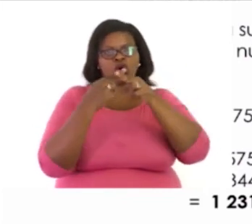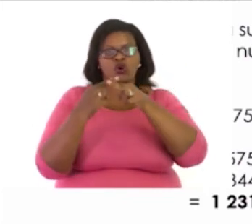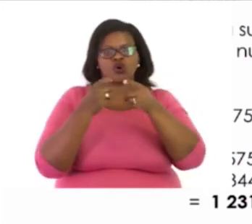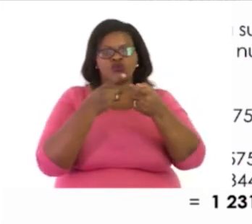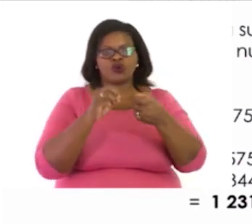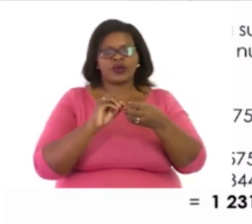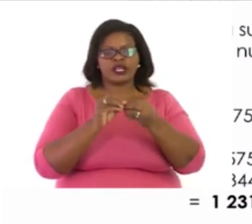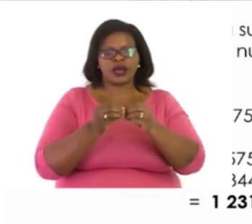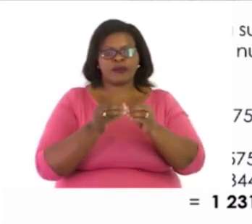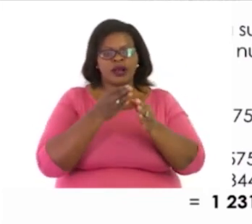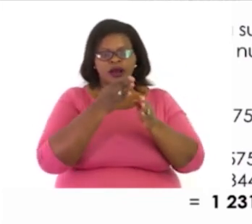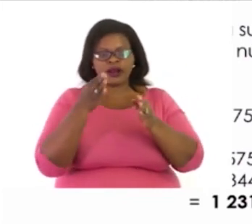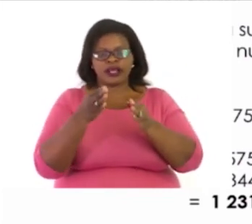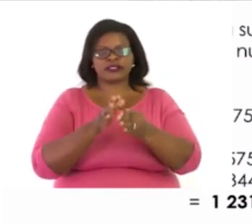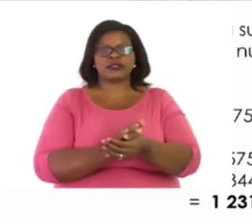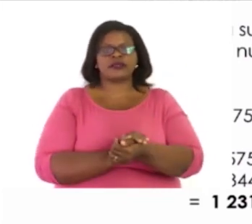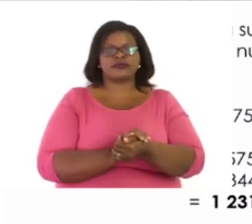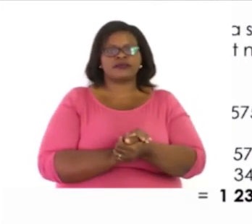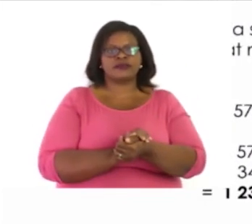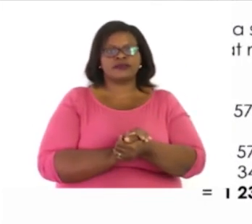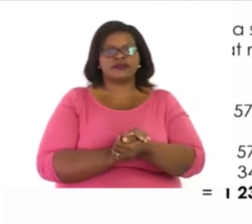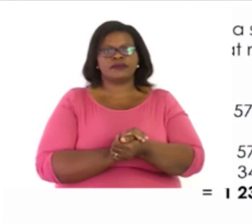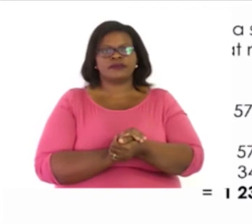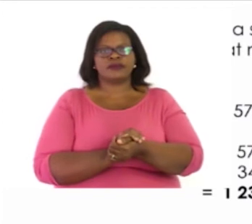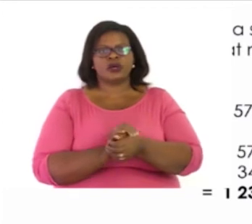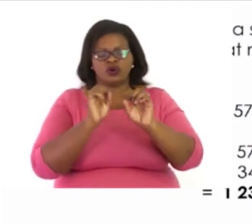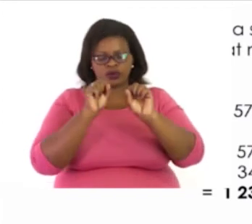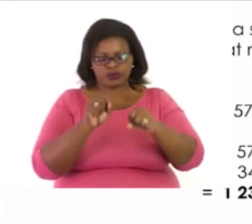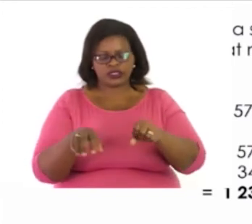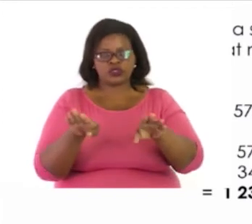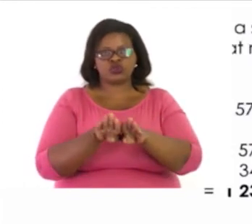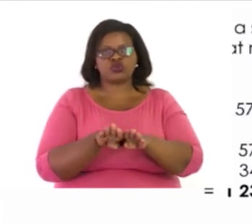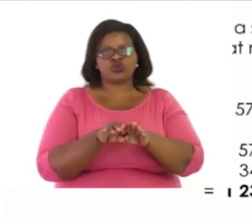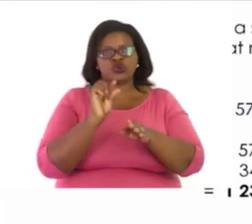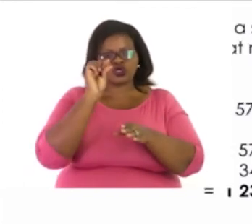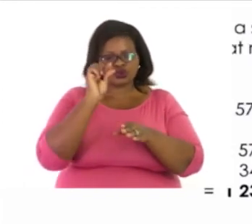number next to it. Now, let's go through a few examples.